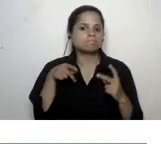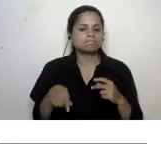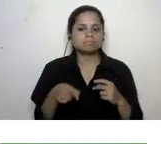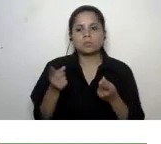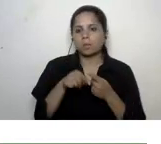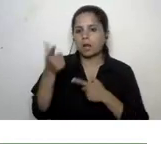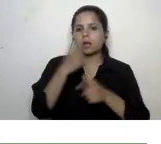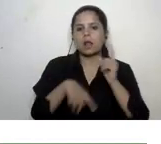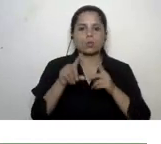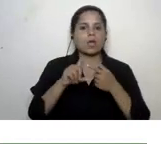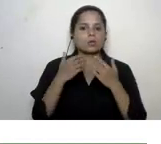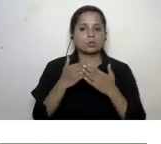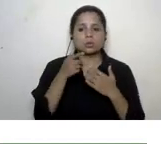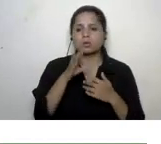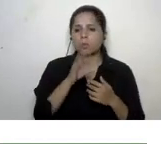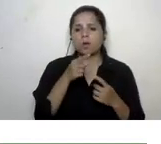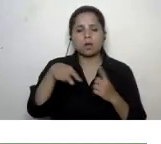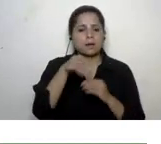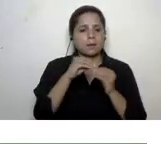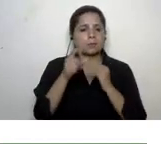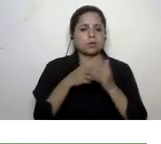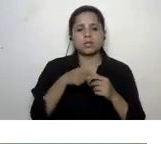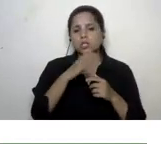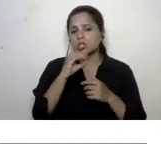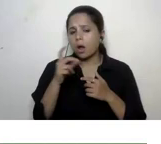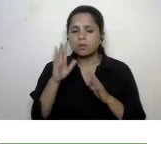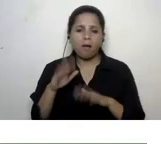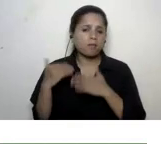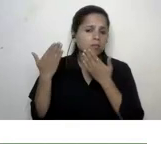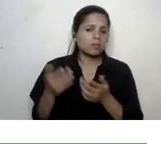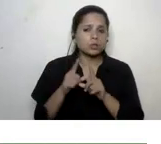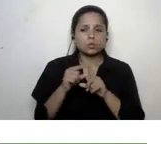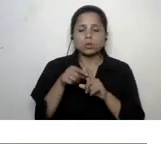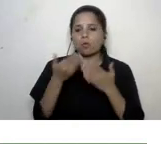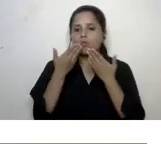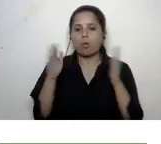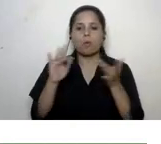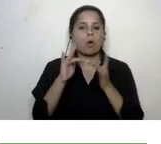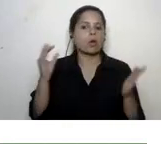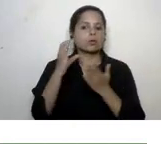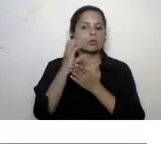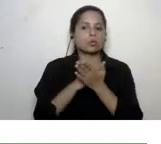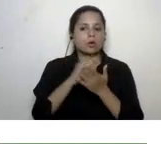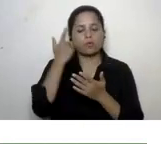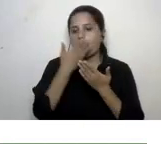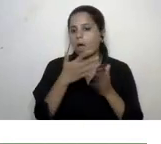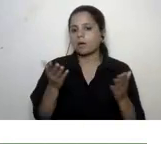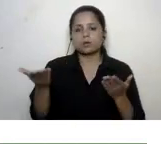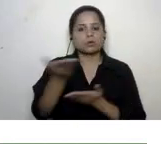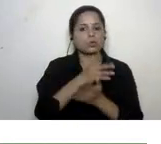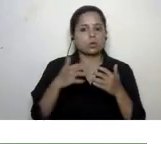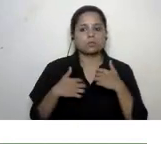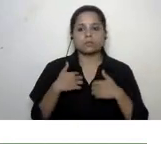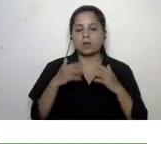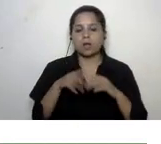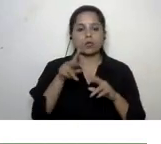meena mentioned this is at the heart of everything that the british council does so we even have an open online course for any of you who is interested in